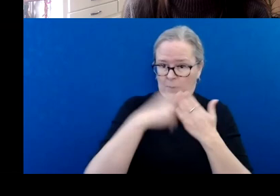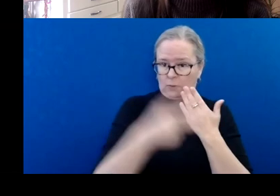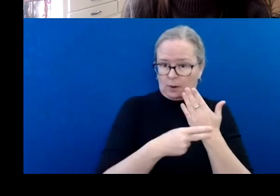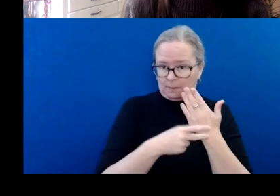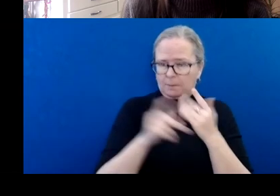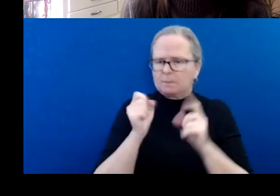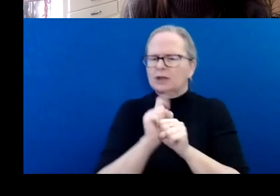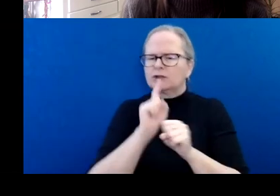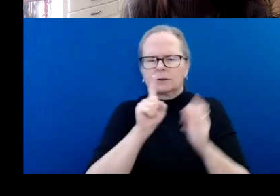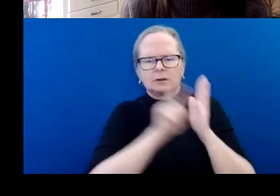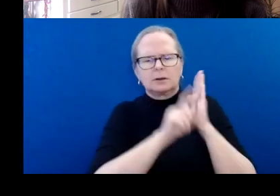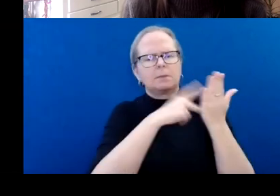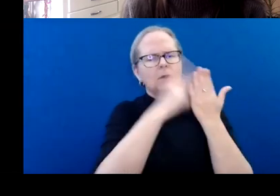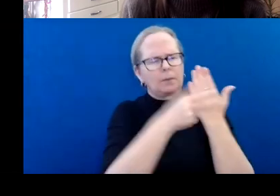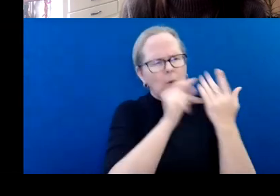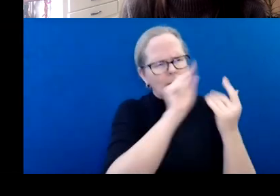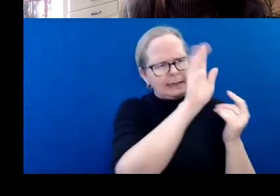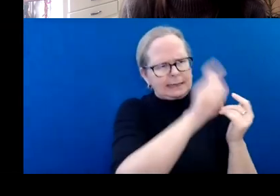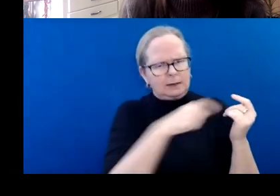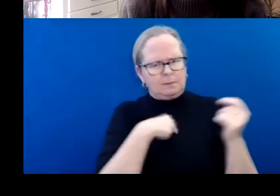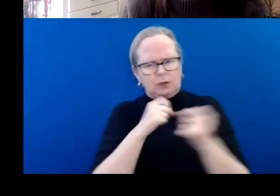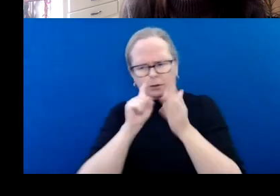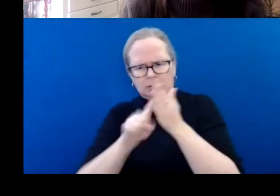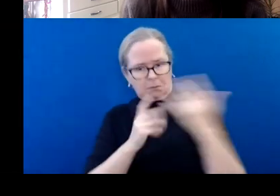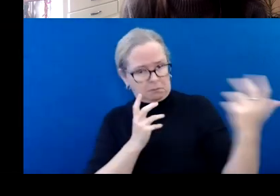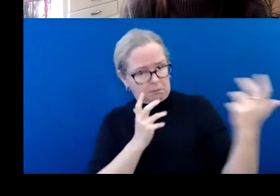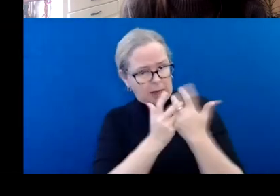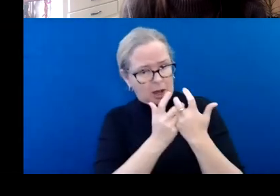In other words, show your work, don't just tell.